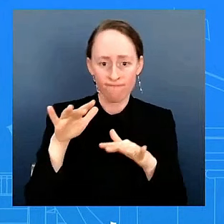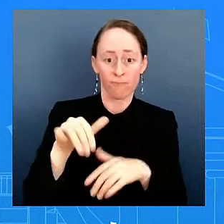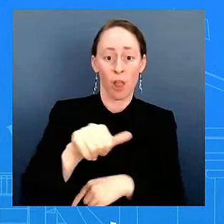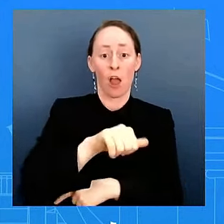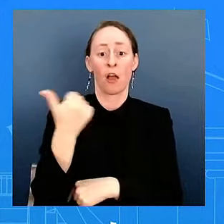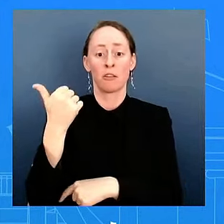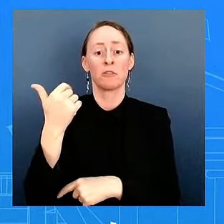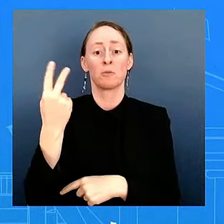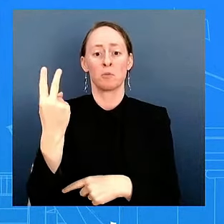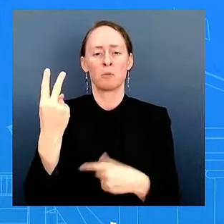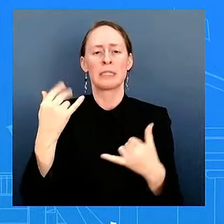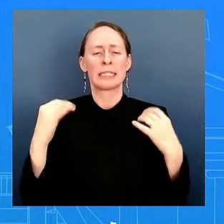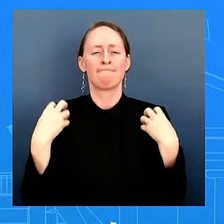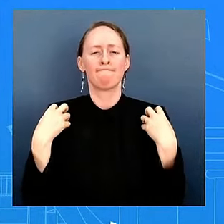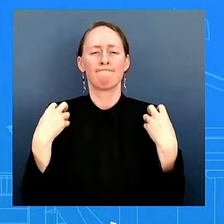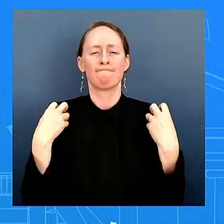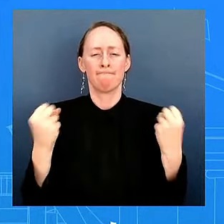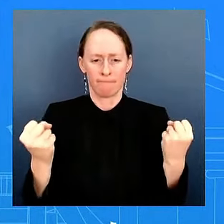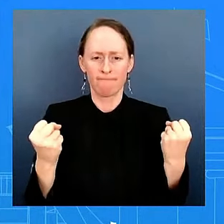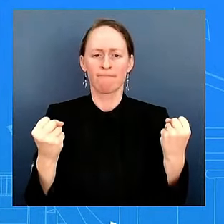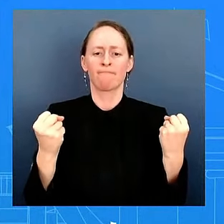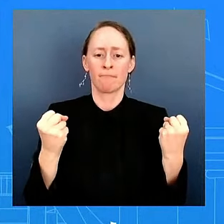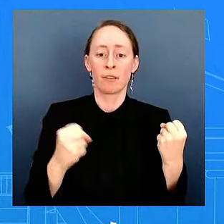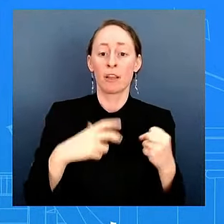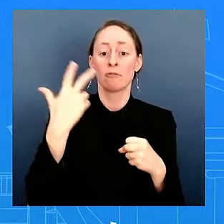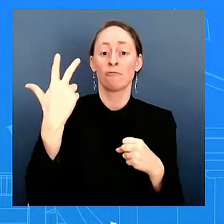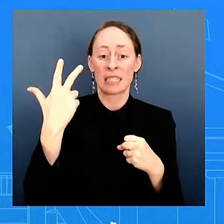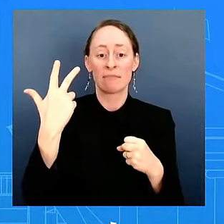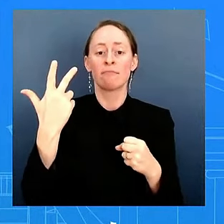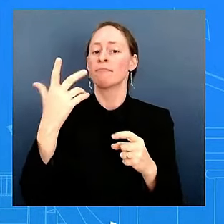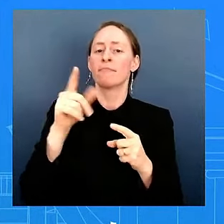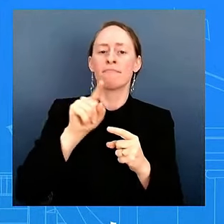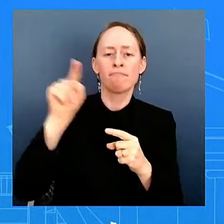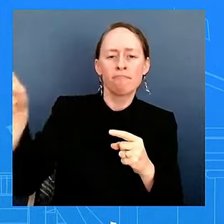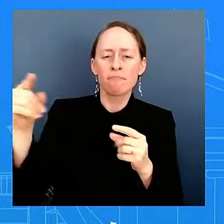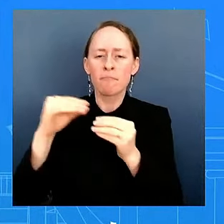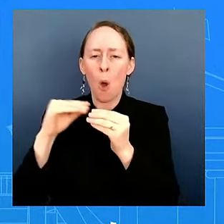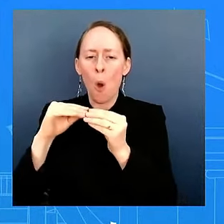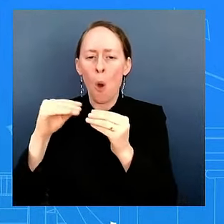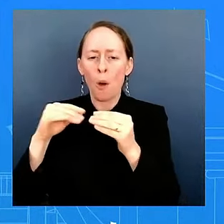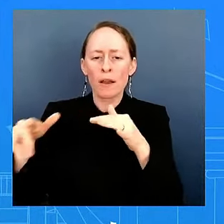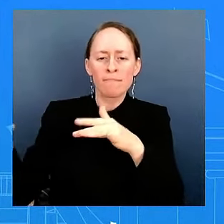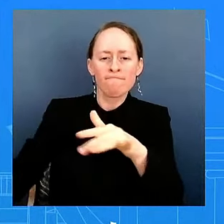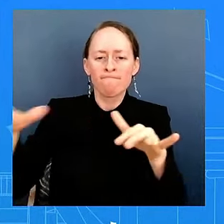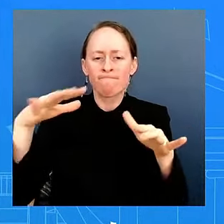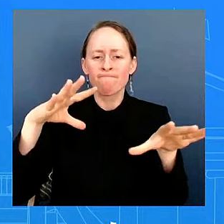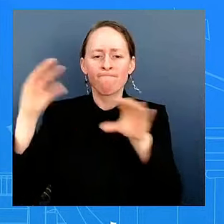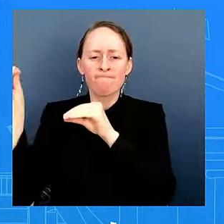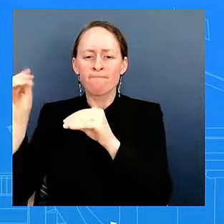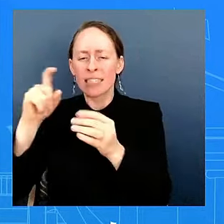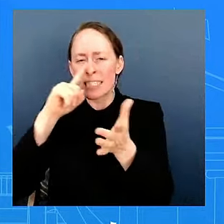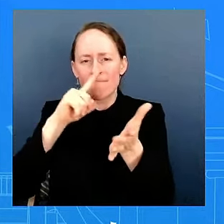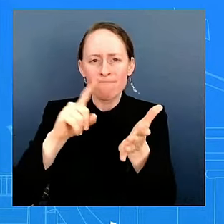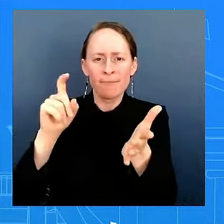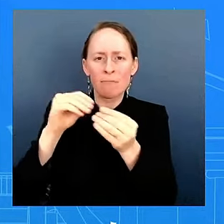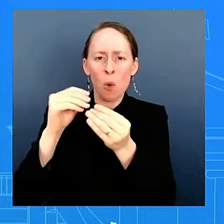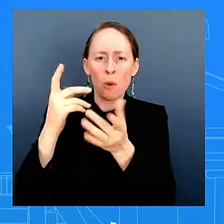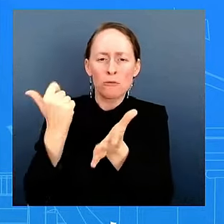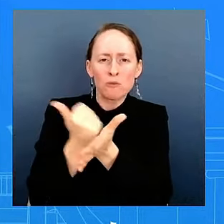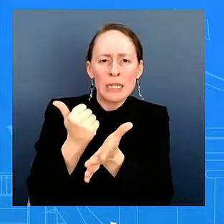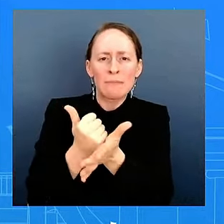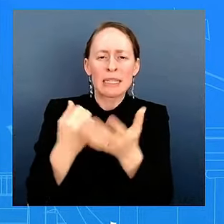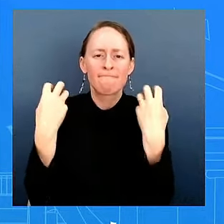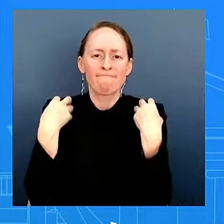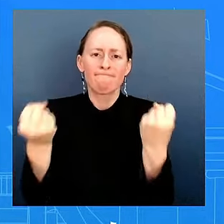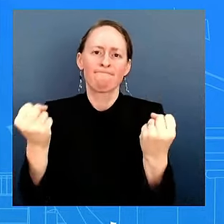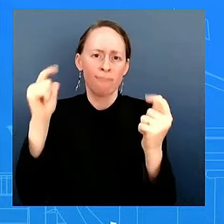have been evacuated for further treatment and remain in stable condition. Obviously, we wish them all a speedy recovery. If there